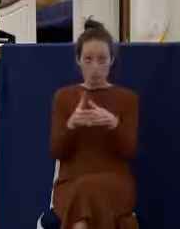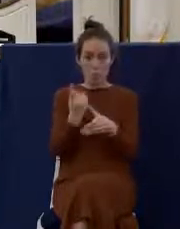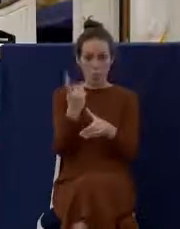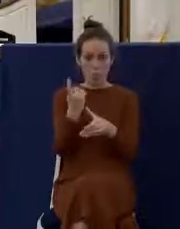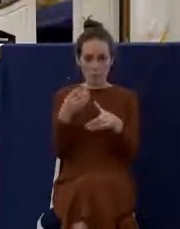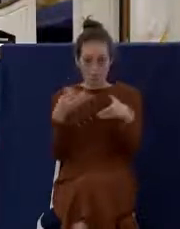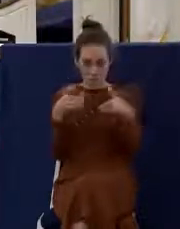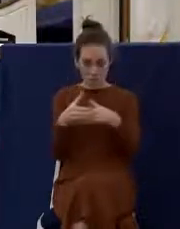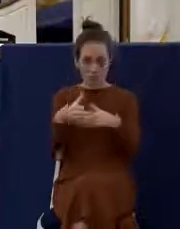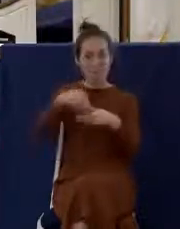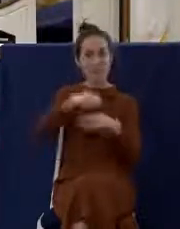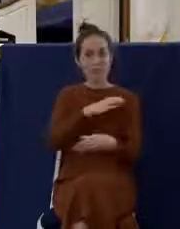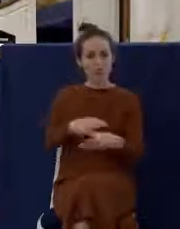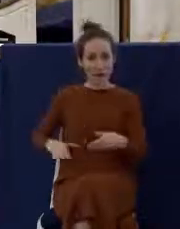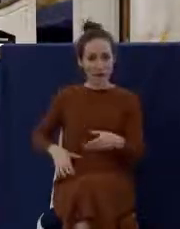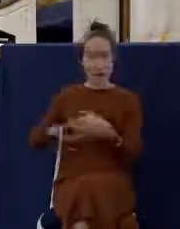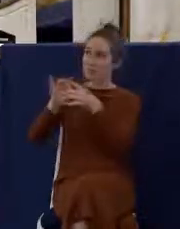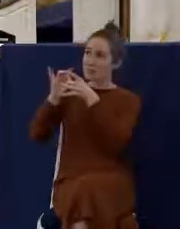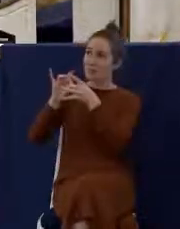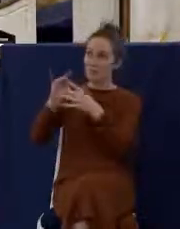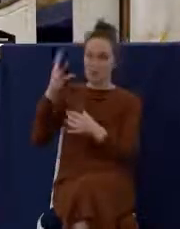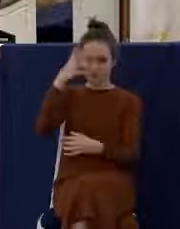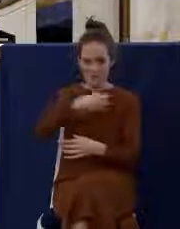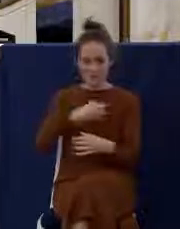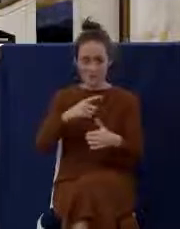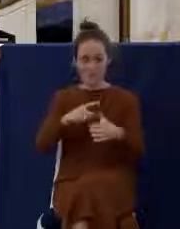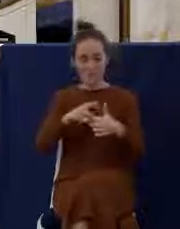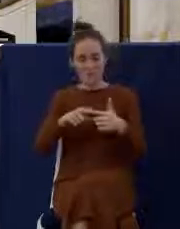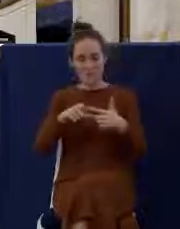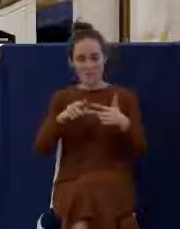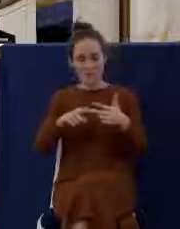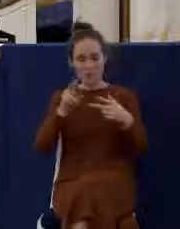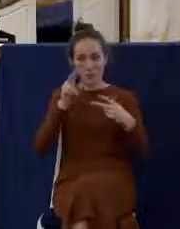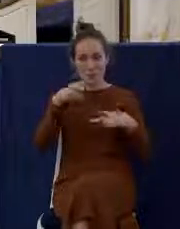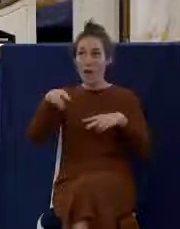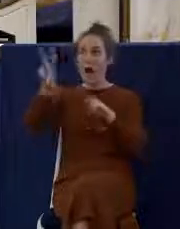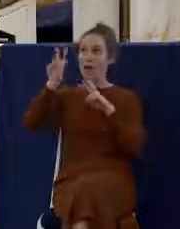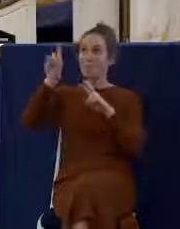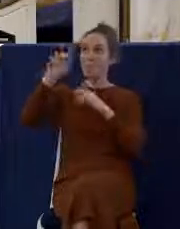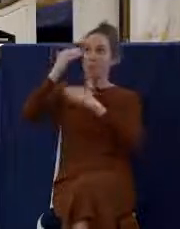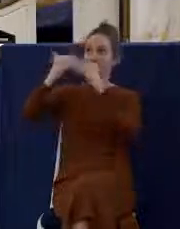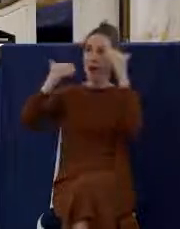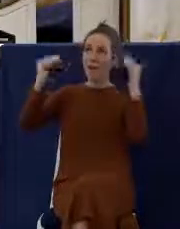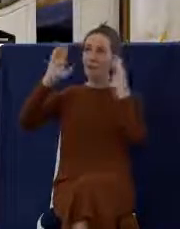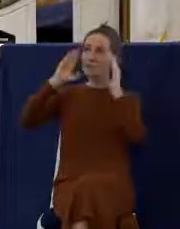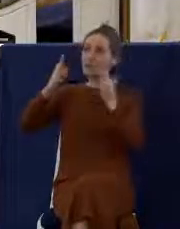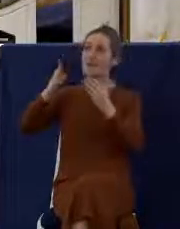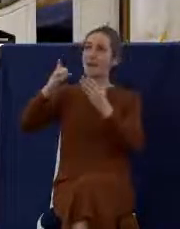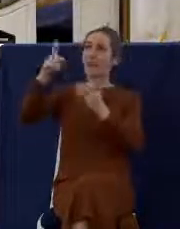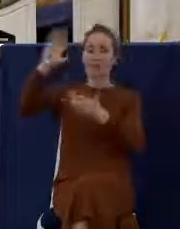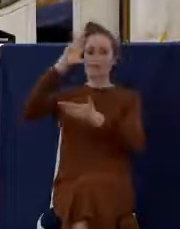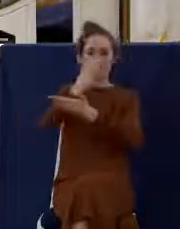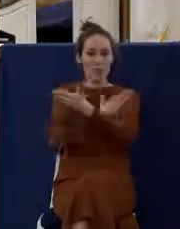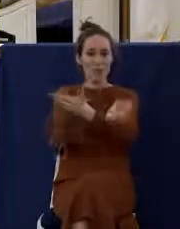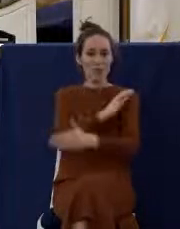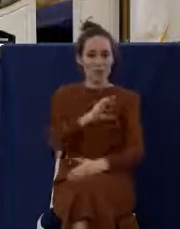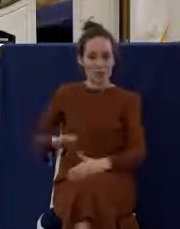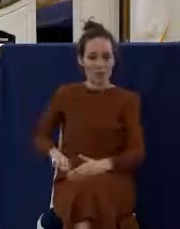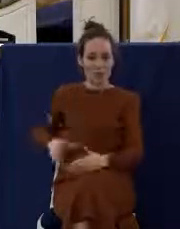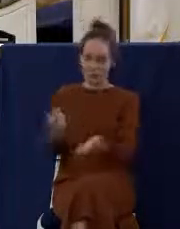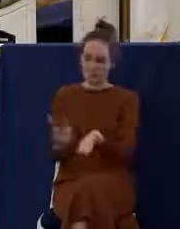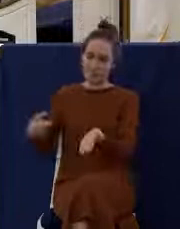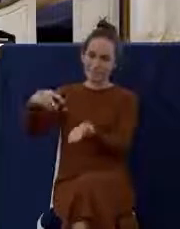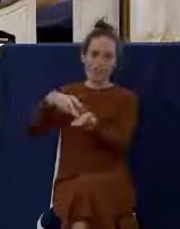There's a beautiful oneness that we have. Then we look up. We look to heaven where the risen, ascended Christ intercedes for us as our high